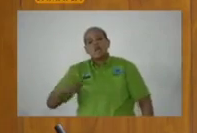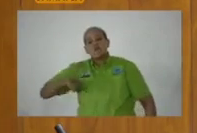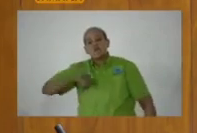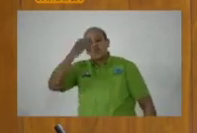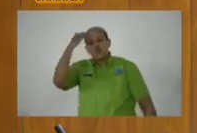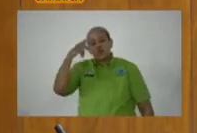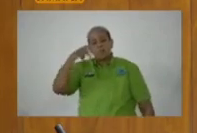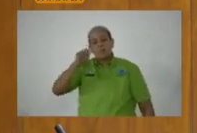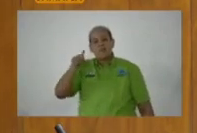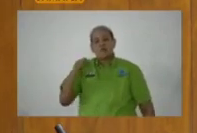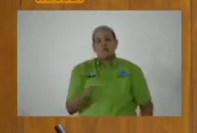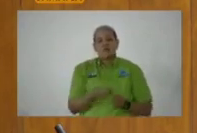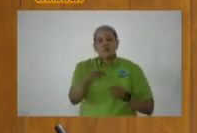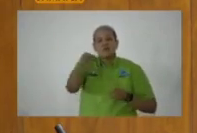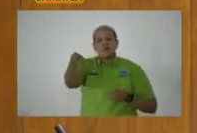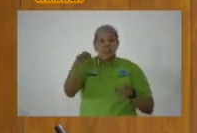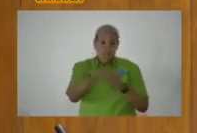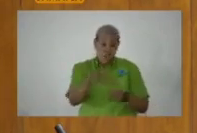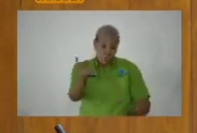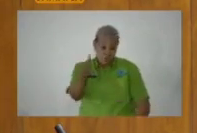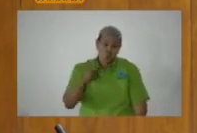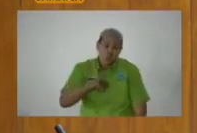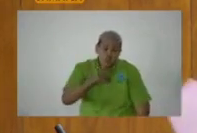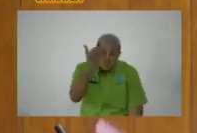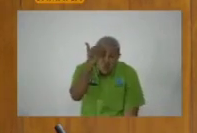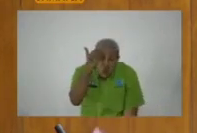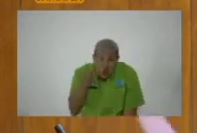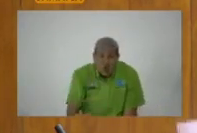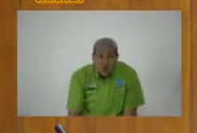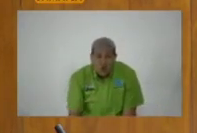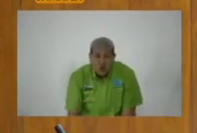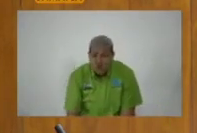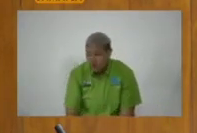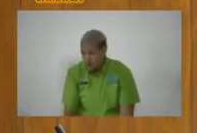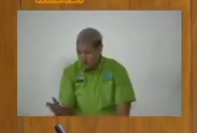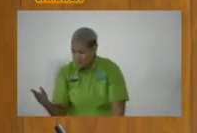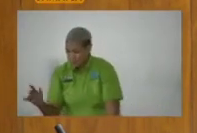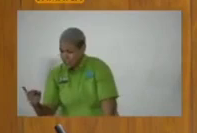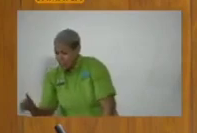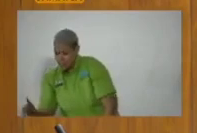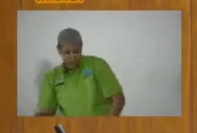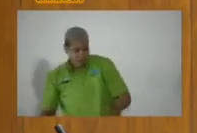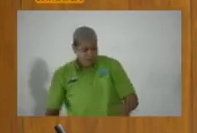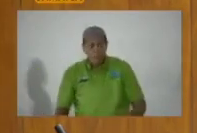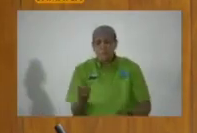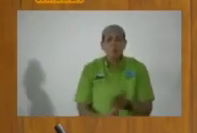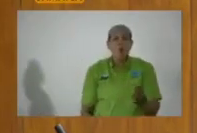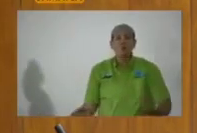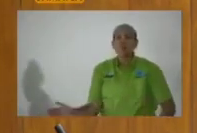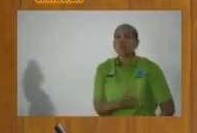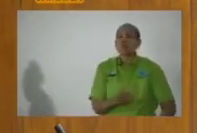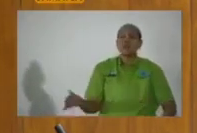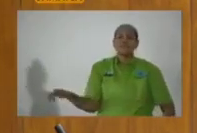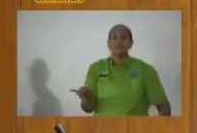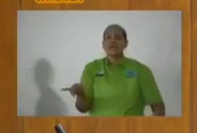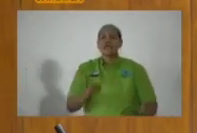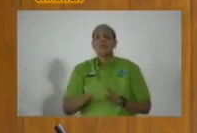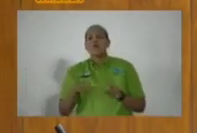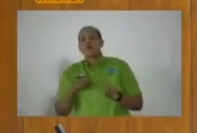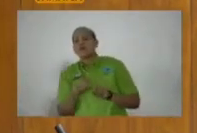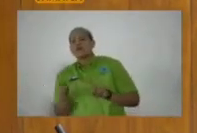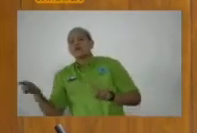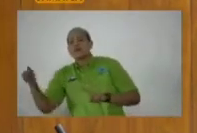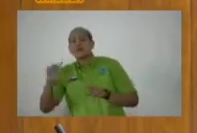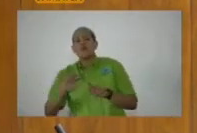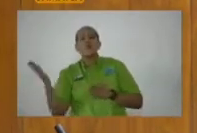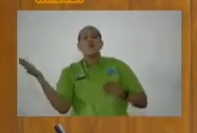know the PMP postponed election too, you know. So we have had it on both sides. But we made a departure when we brought